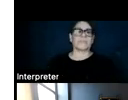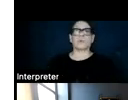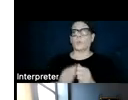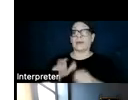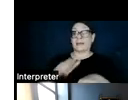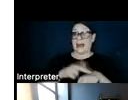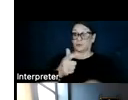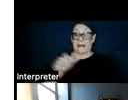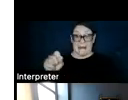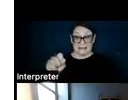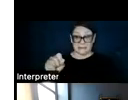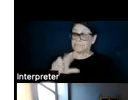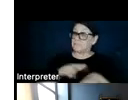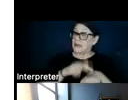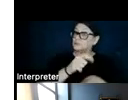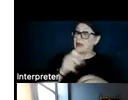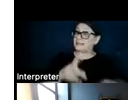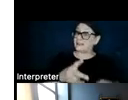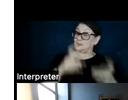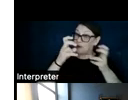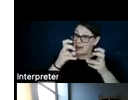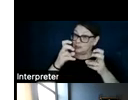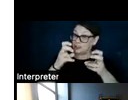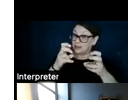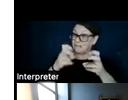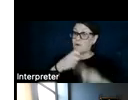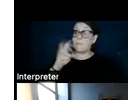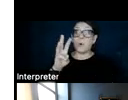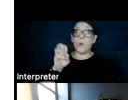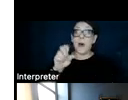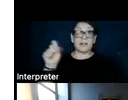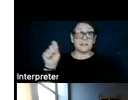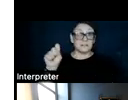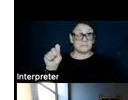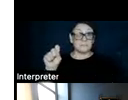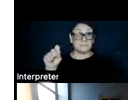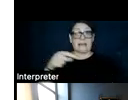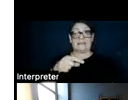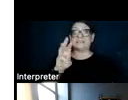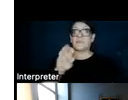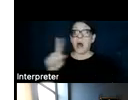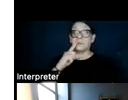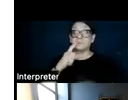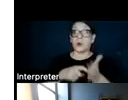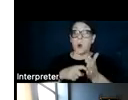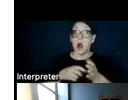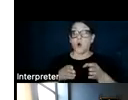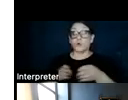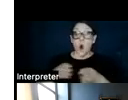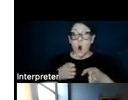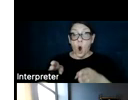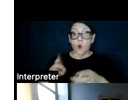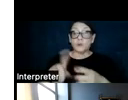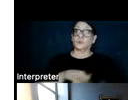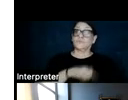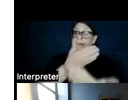gas, natural gas extraction in the form of wells. These wells require road infrastructure to